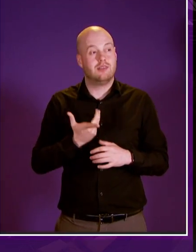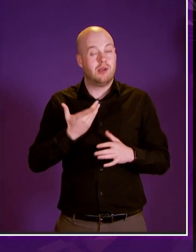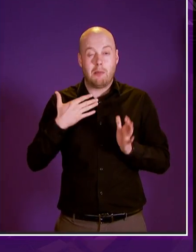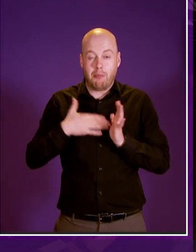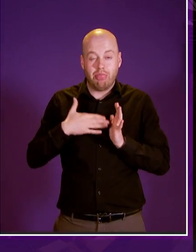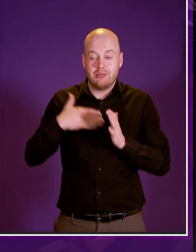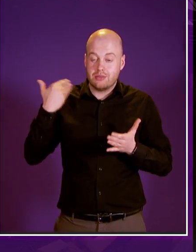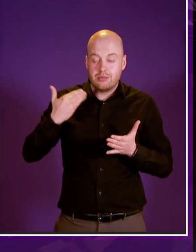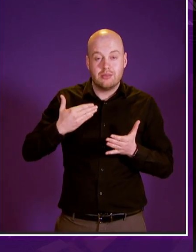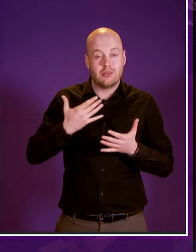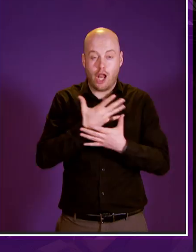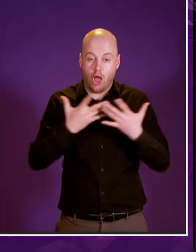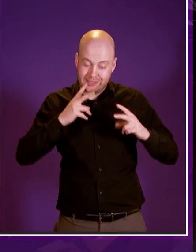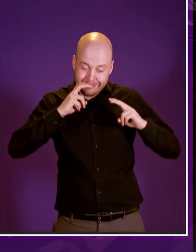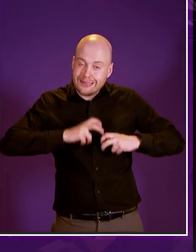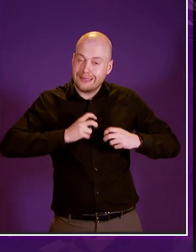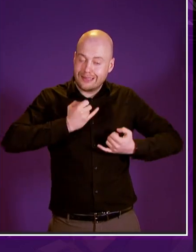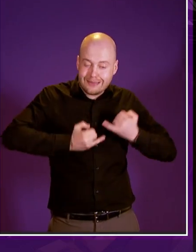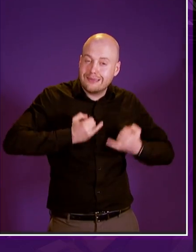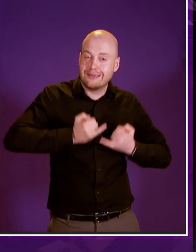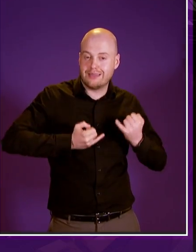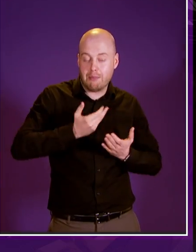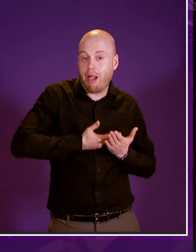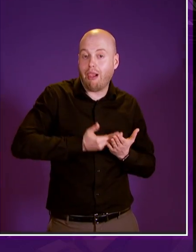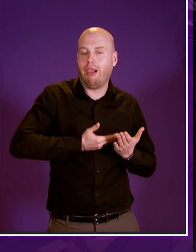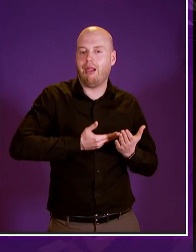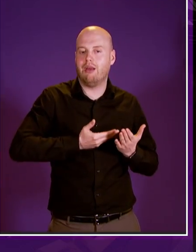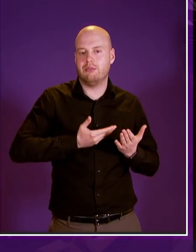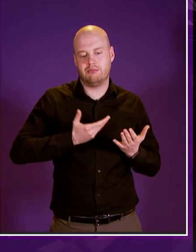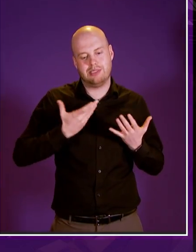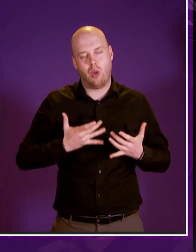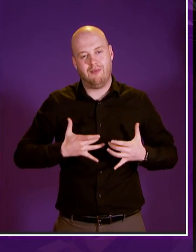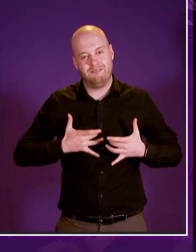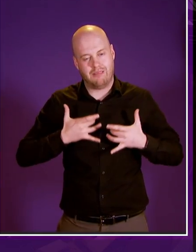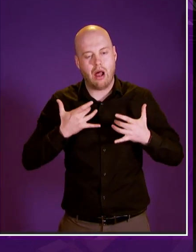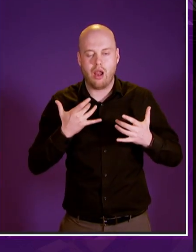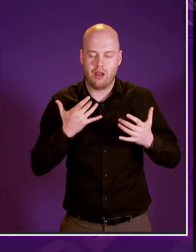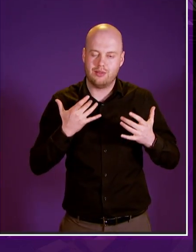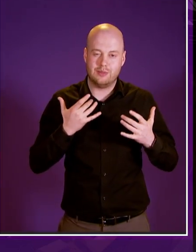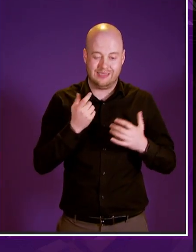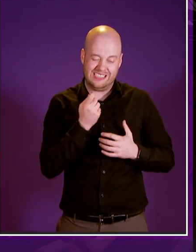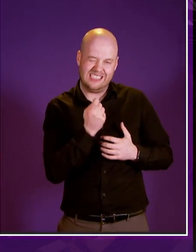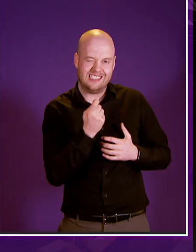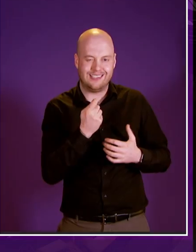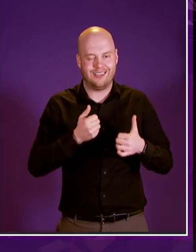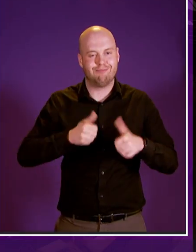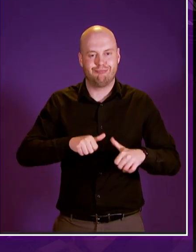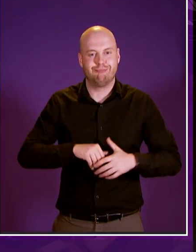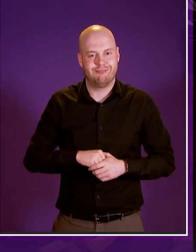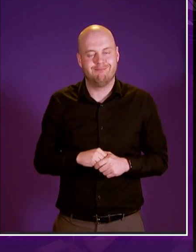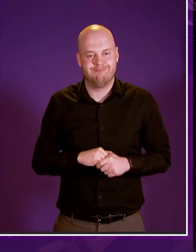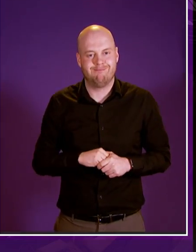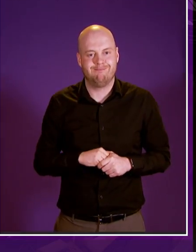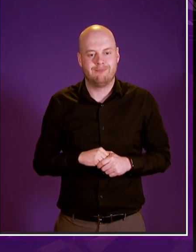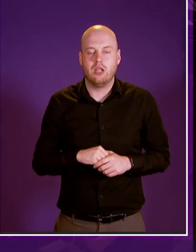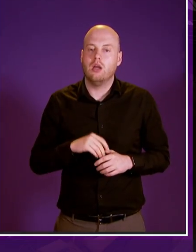scrutiny the stages of the bill we are certainly a lot closer than we were i would also